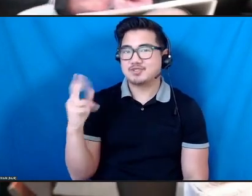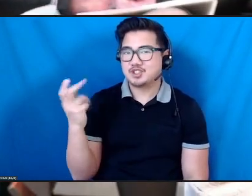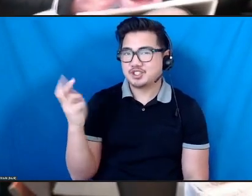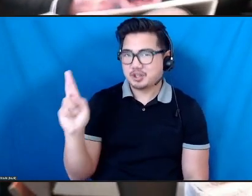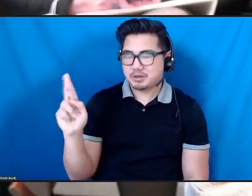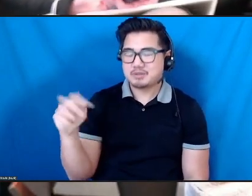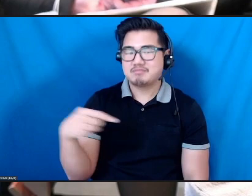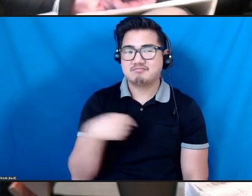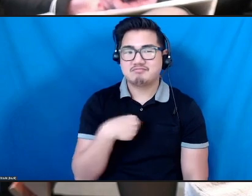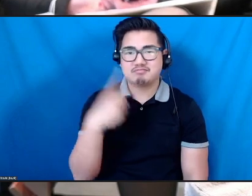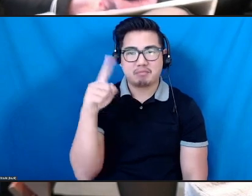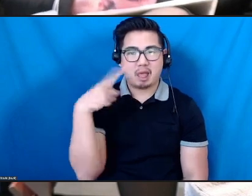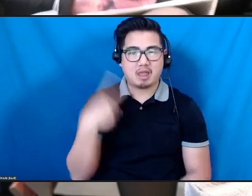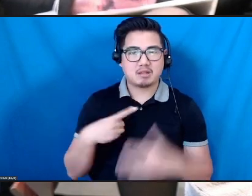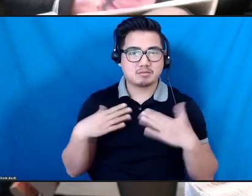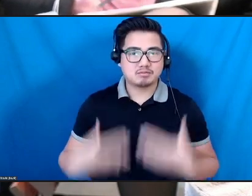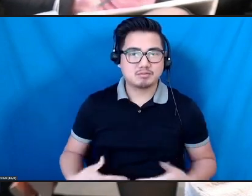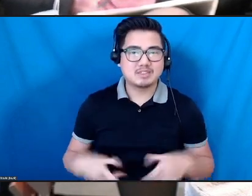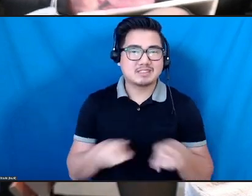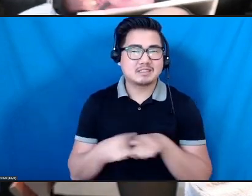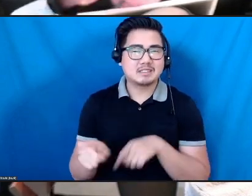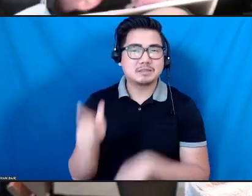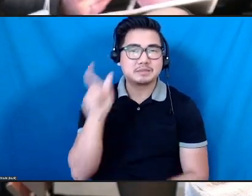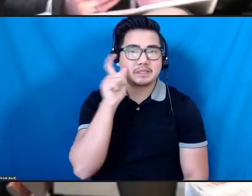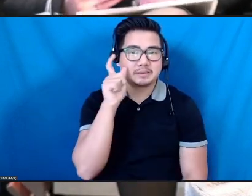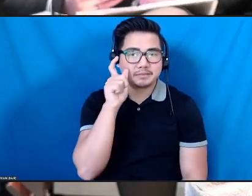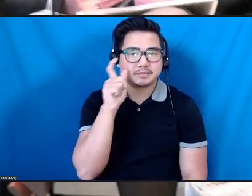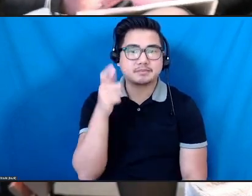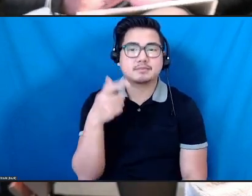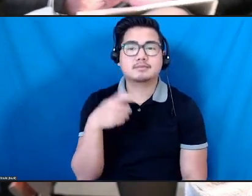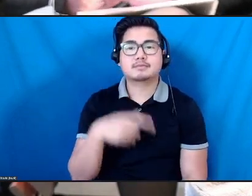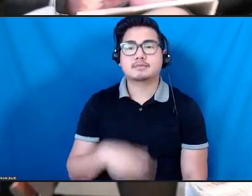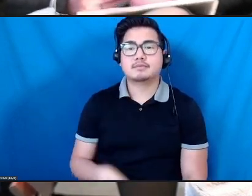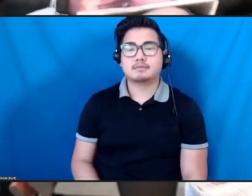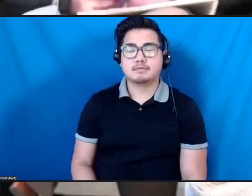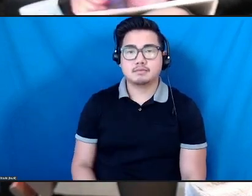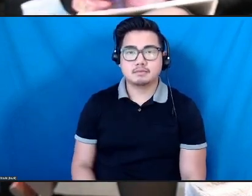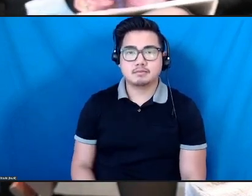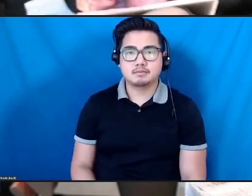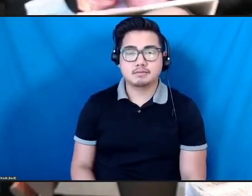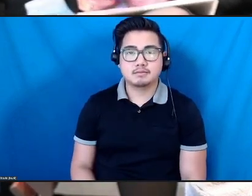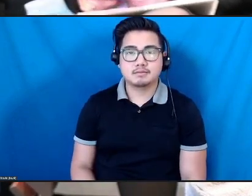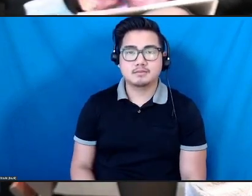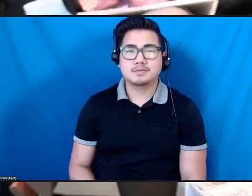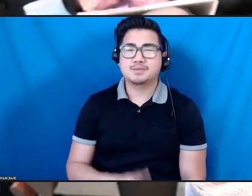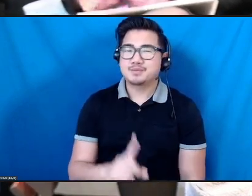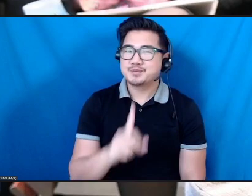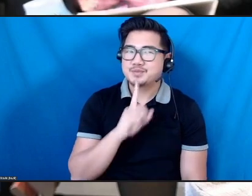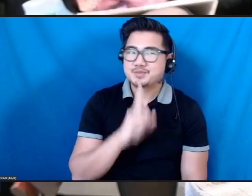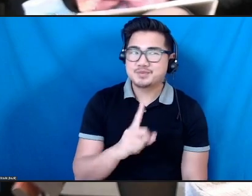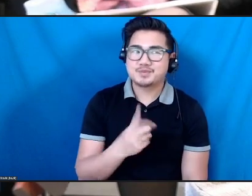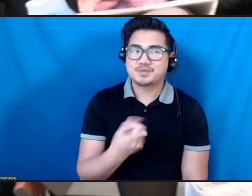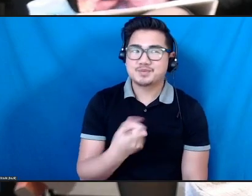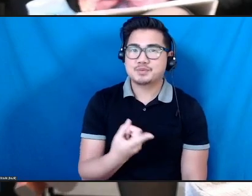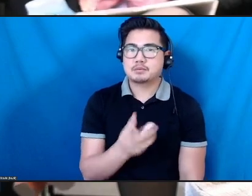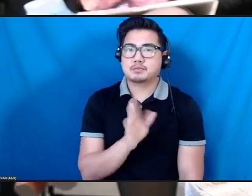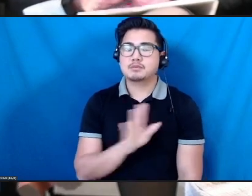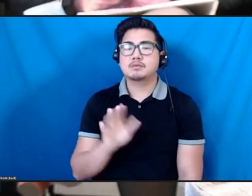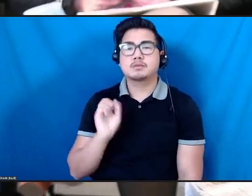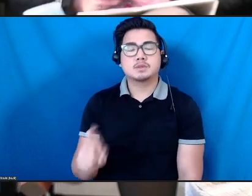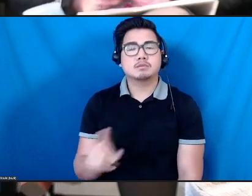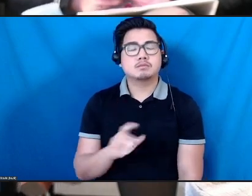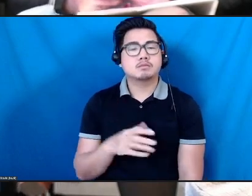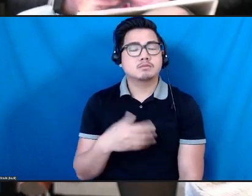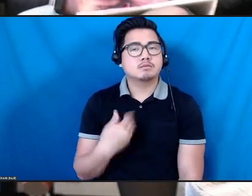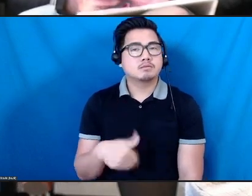glasses, and I'd like to reflect such provocative questions, and I'd like to reflect on what